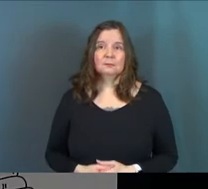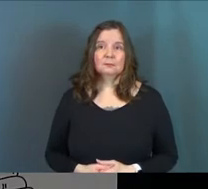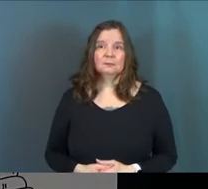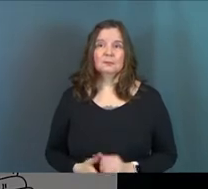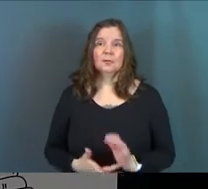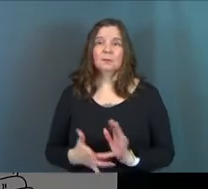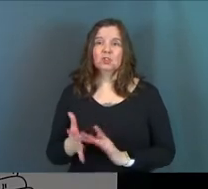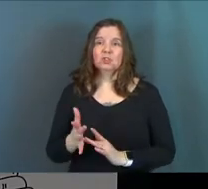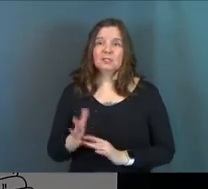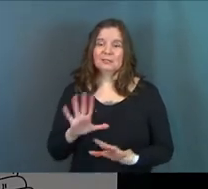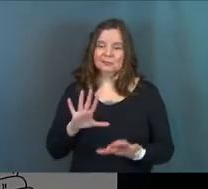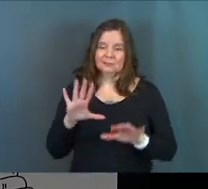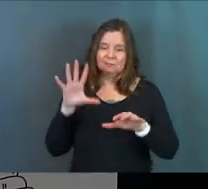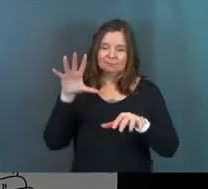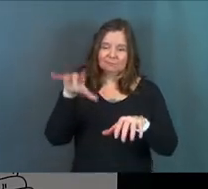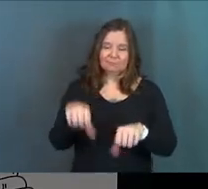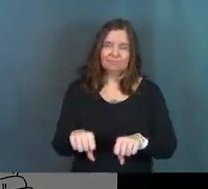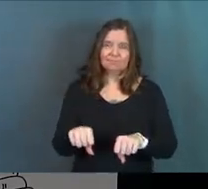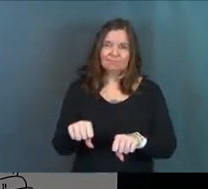But Jesus stepped in.